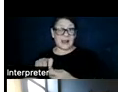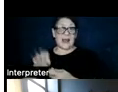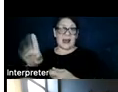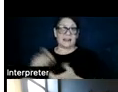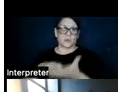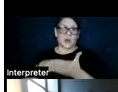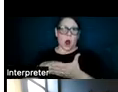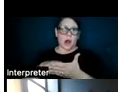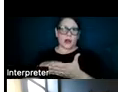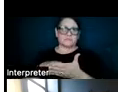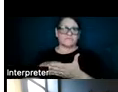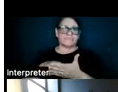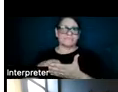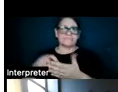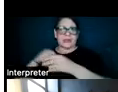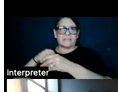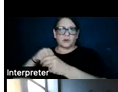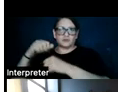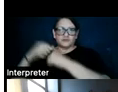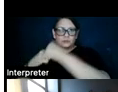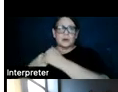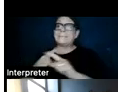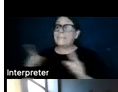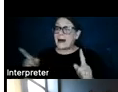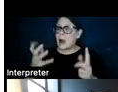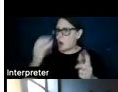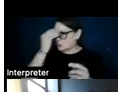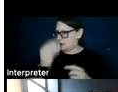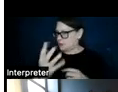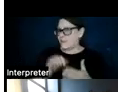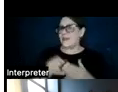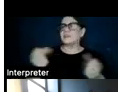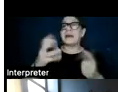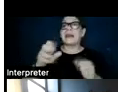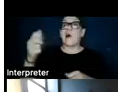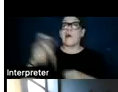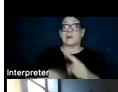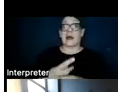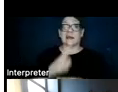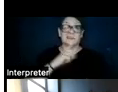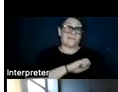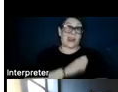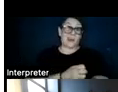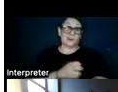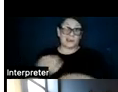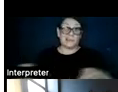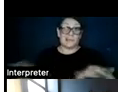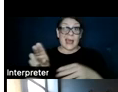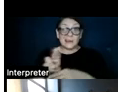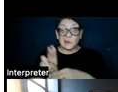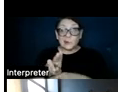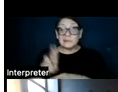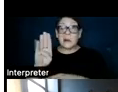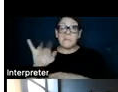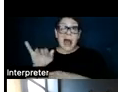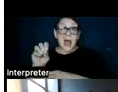transmission infrastructure. But I do want to note that there are many other types of energy land uses, biomass